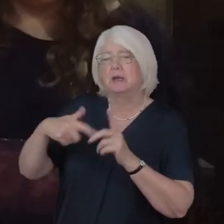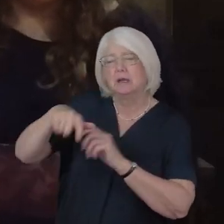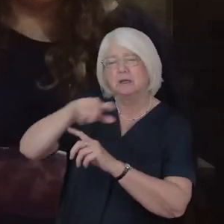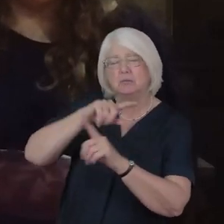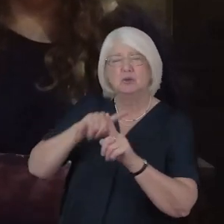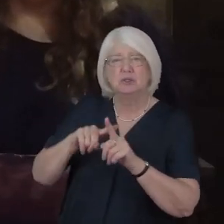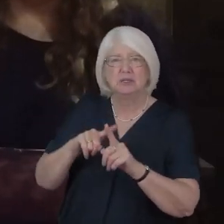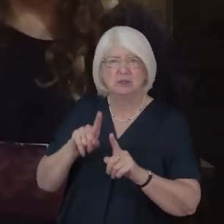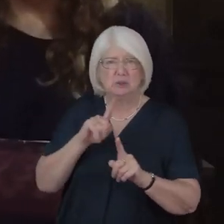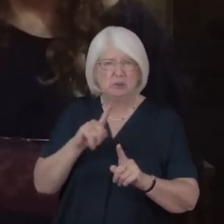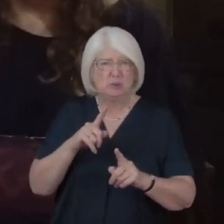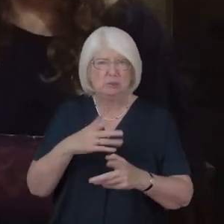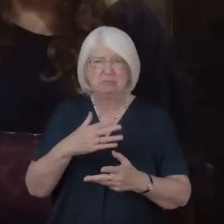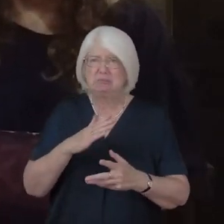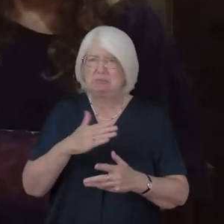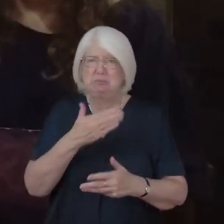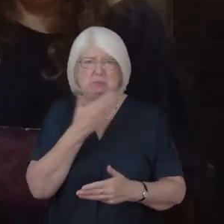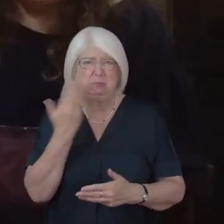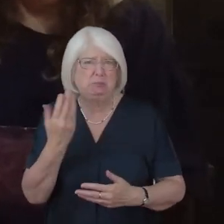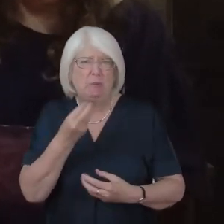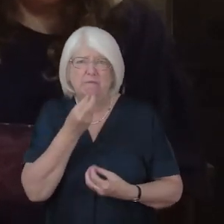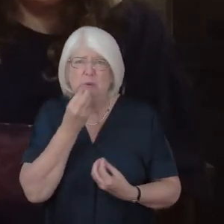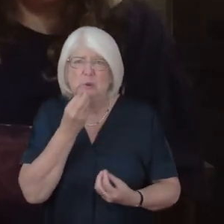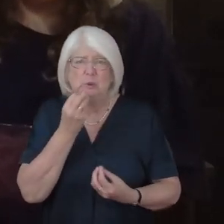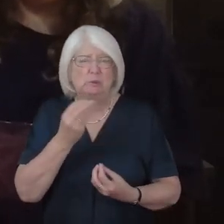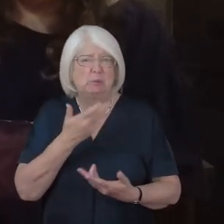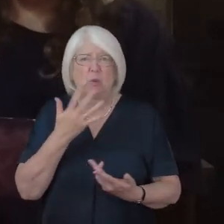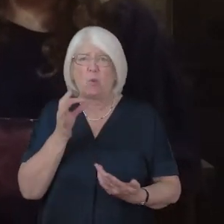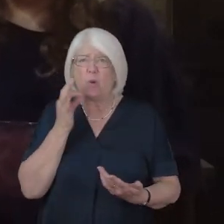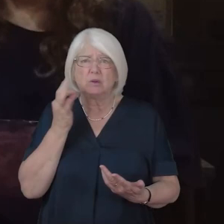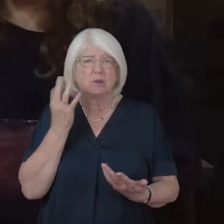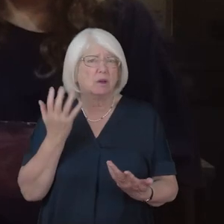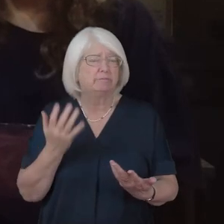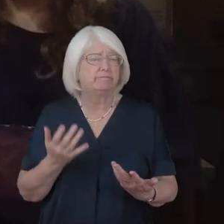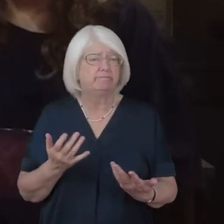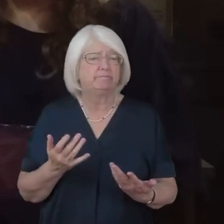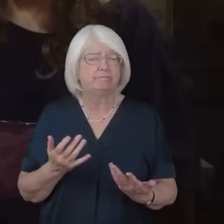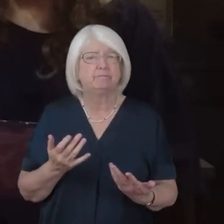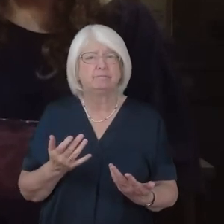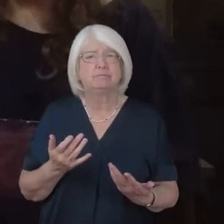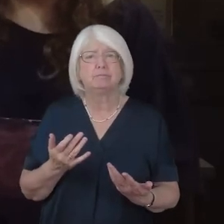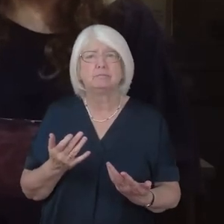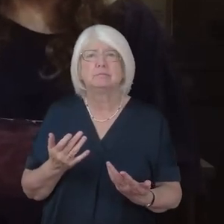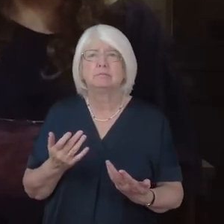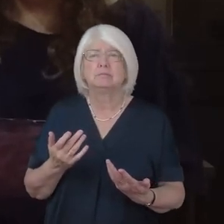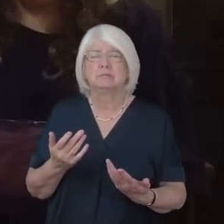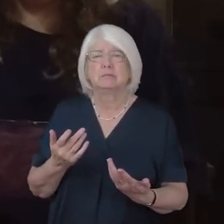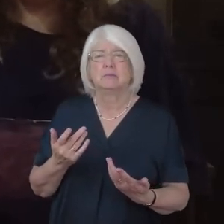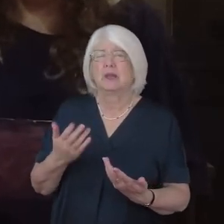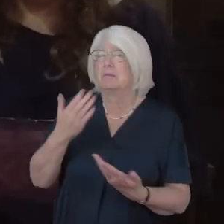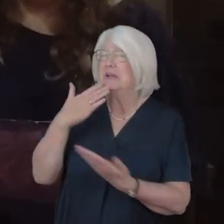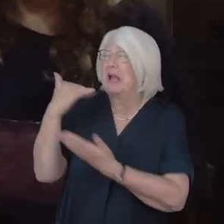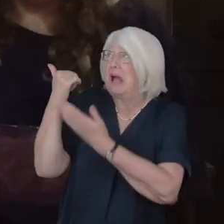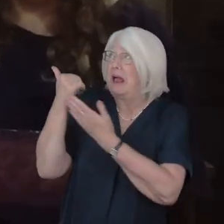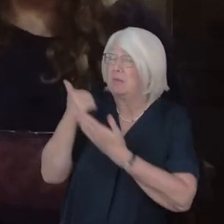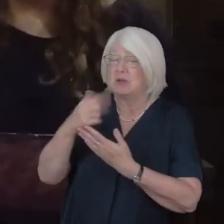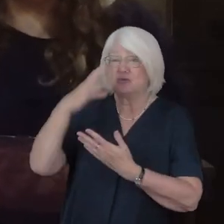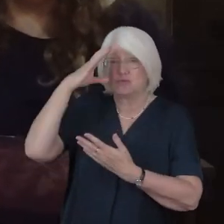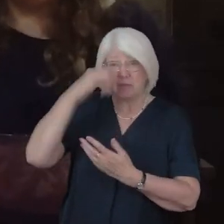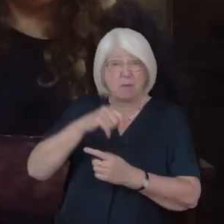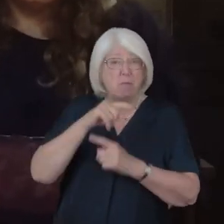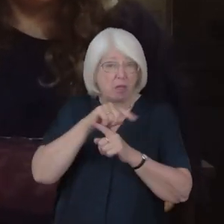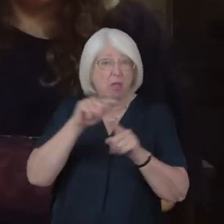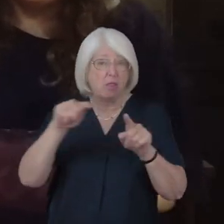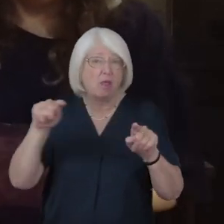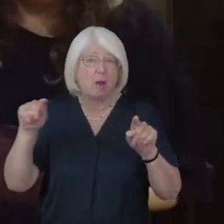starvation keep the plight of marginalized people in our hearts and minds in